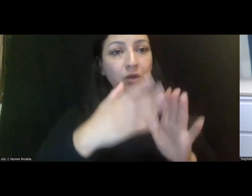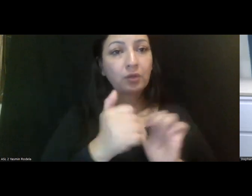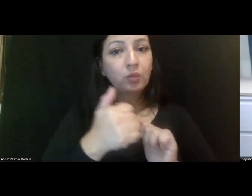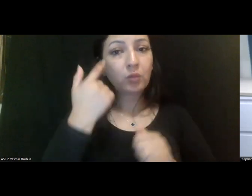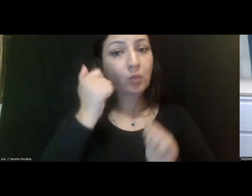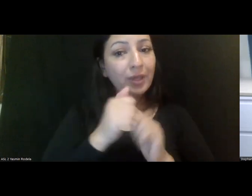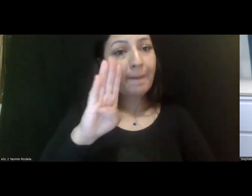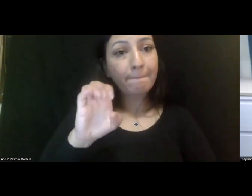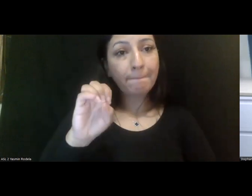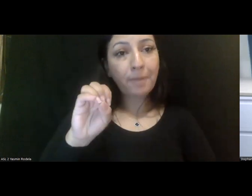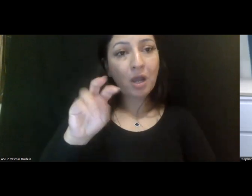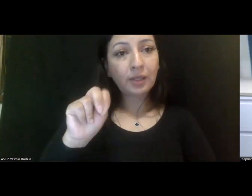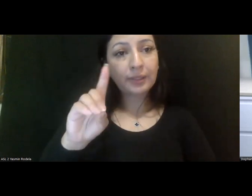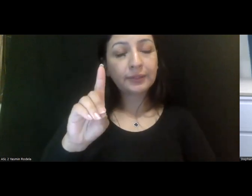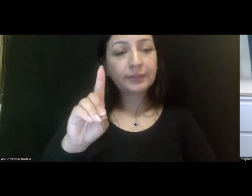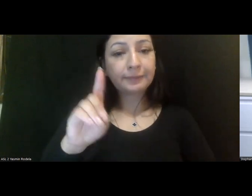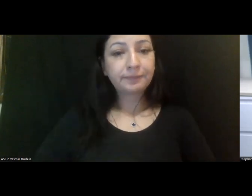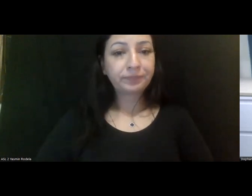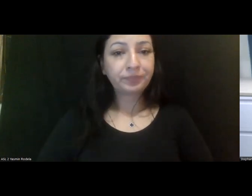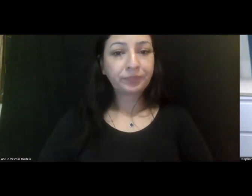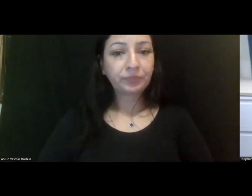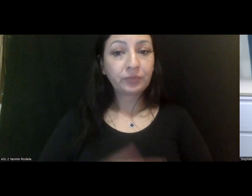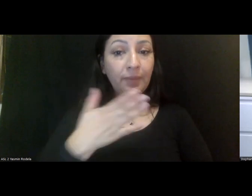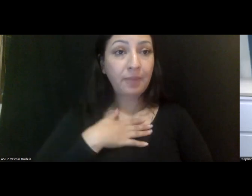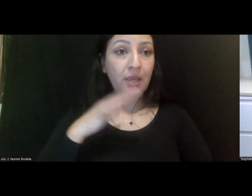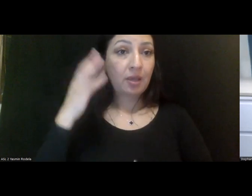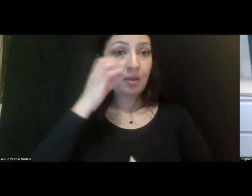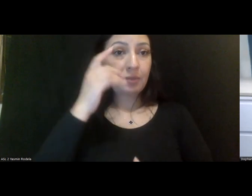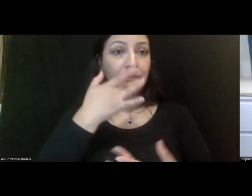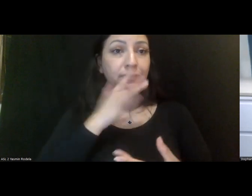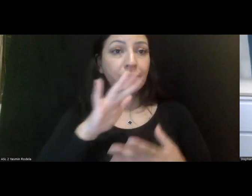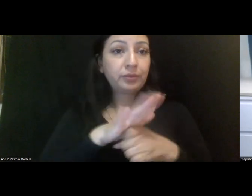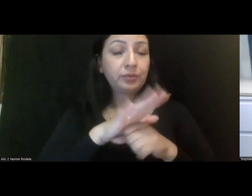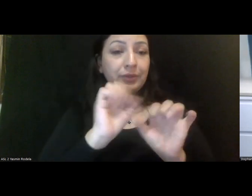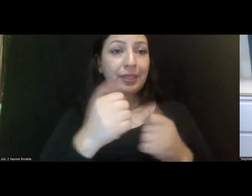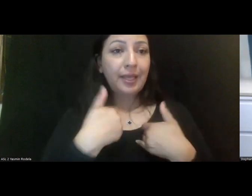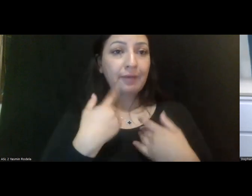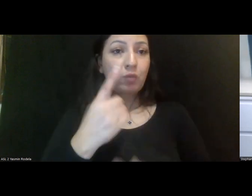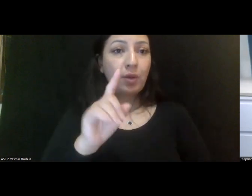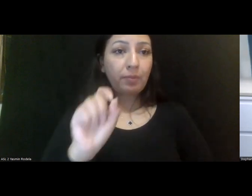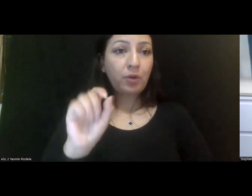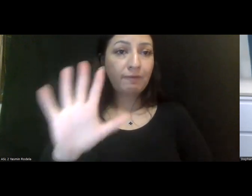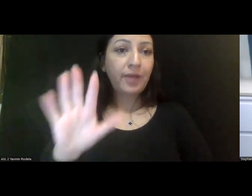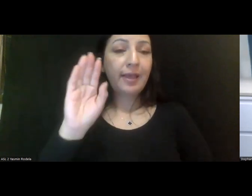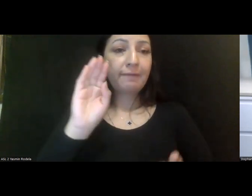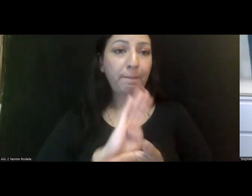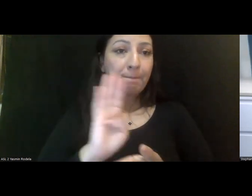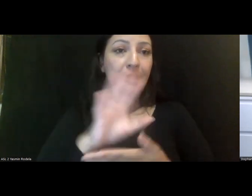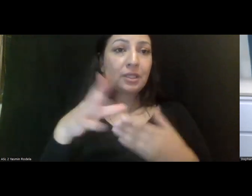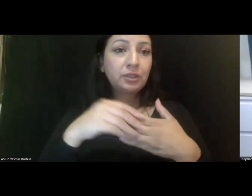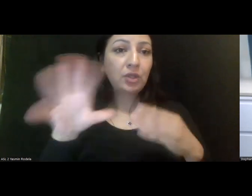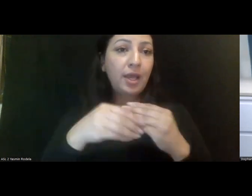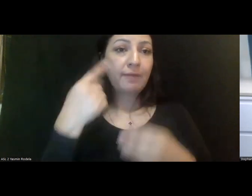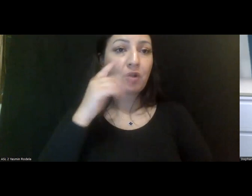Um, we were, in my opinion, lucky enough to get another $1.5 billion added to the